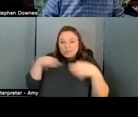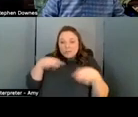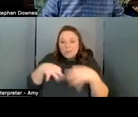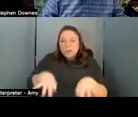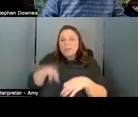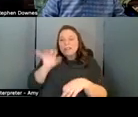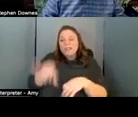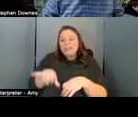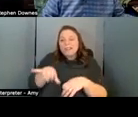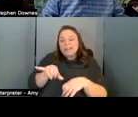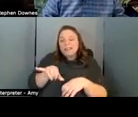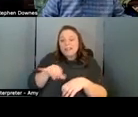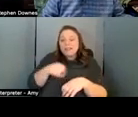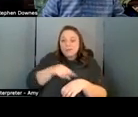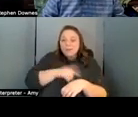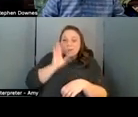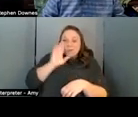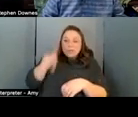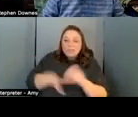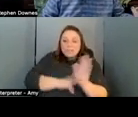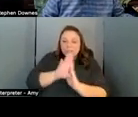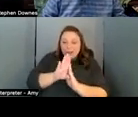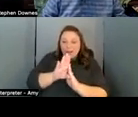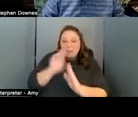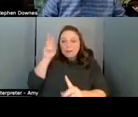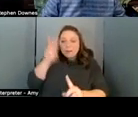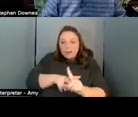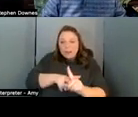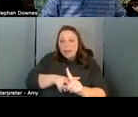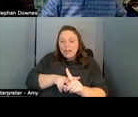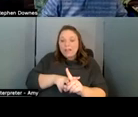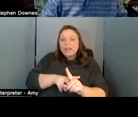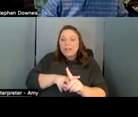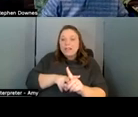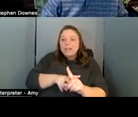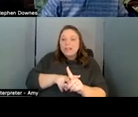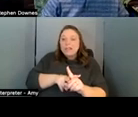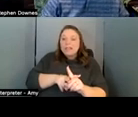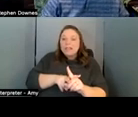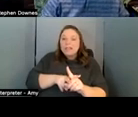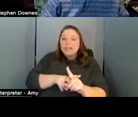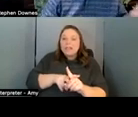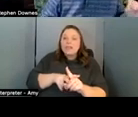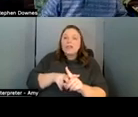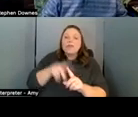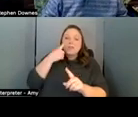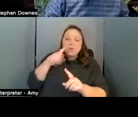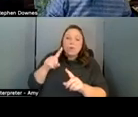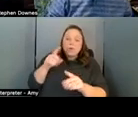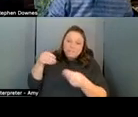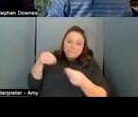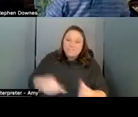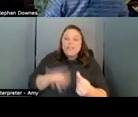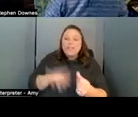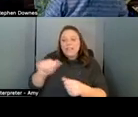will need to be developed and applied as sources of data for artificial intelligence that's what's